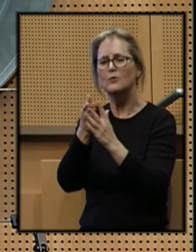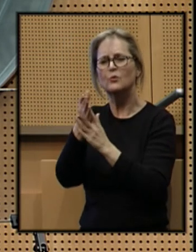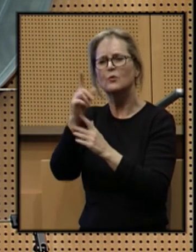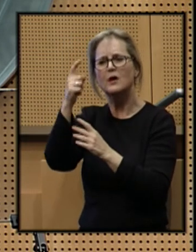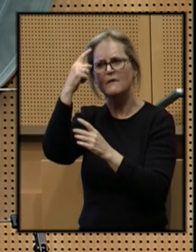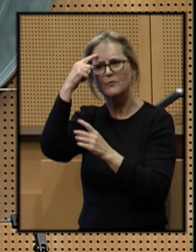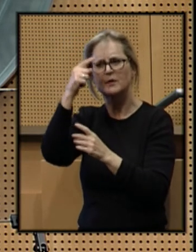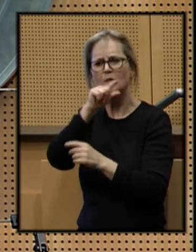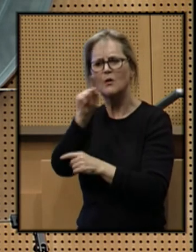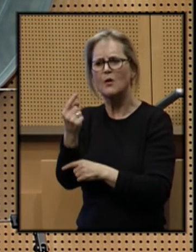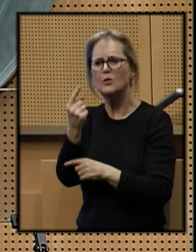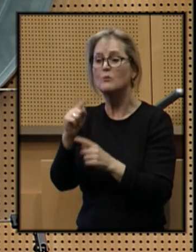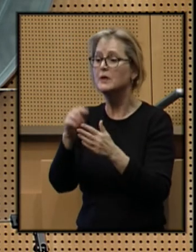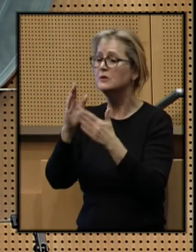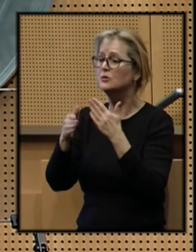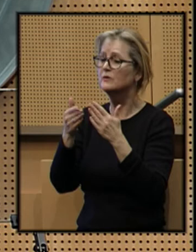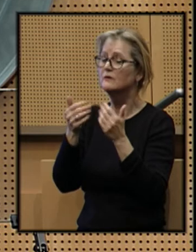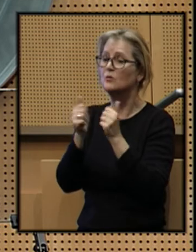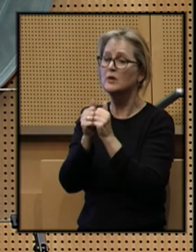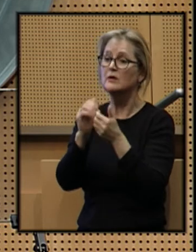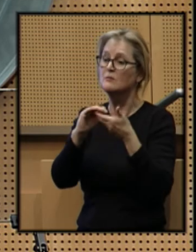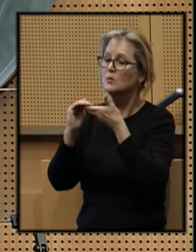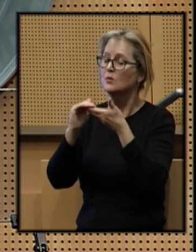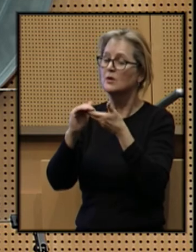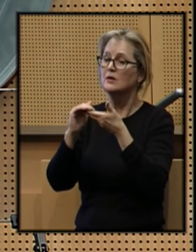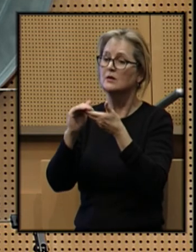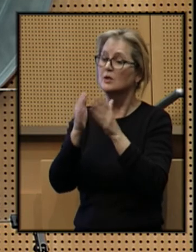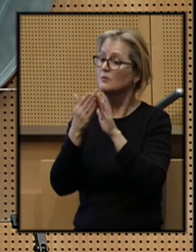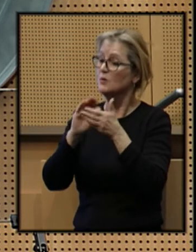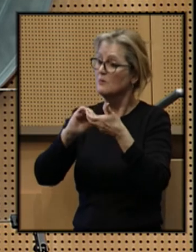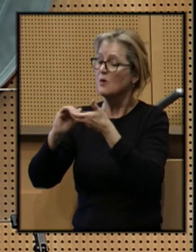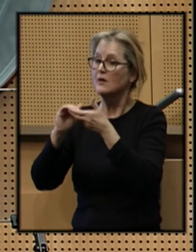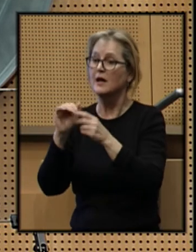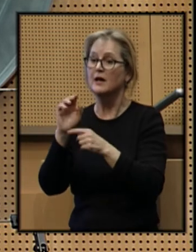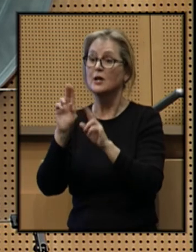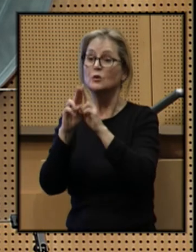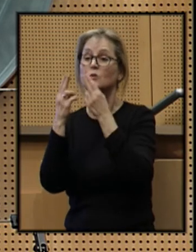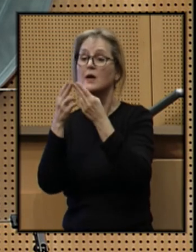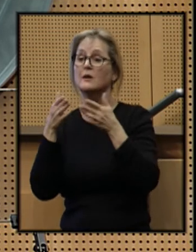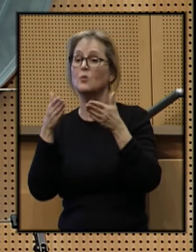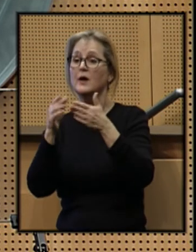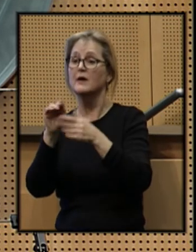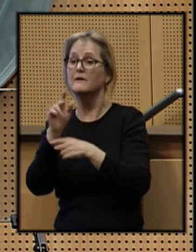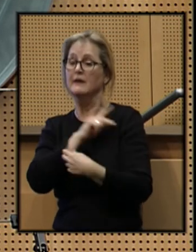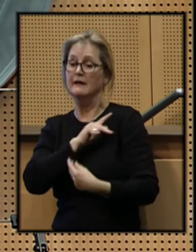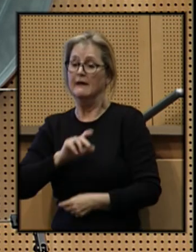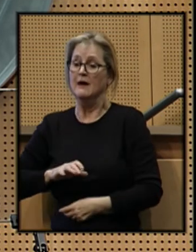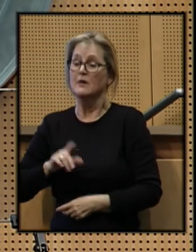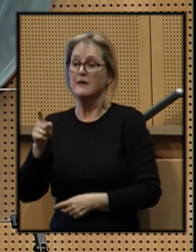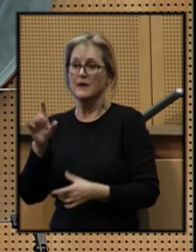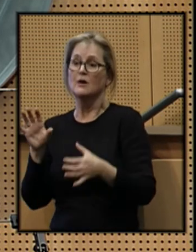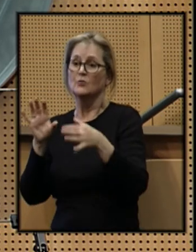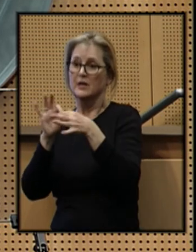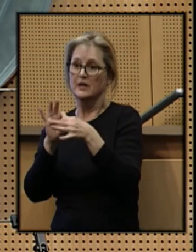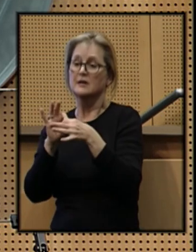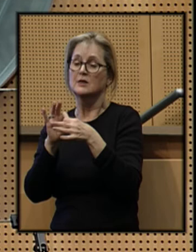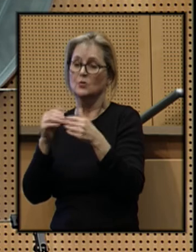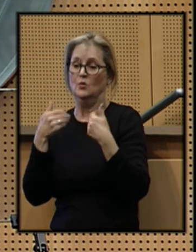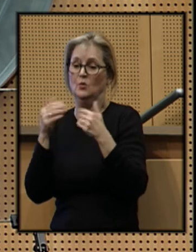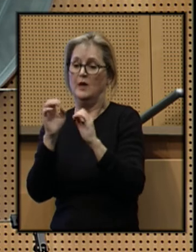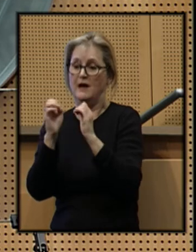But it is achieved with our community partners, like the United Way of King County and their reconnecting youth effort,